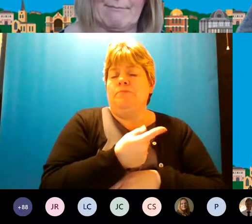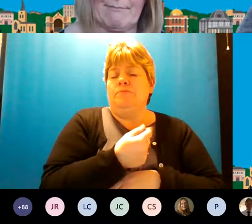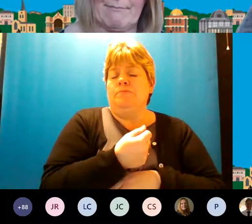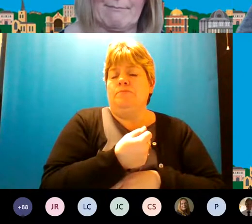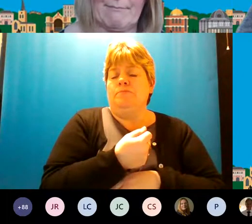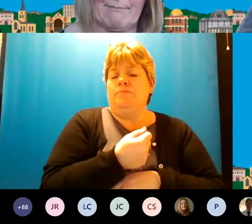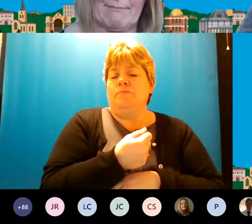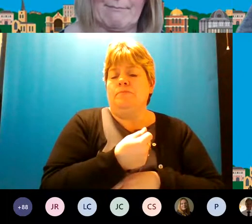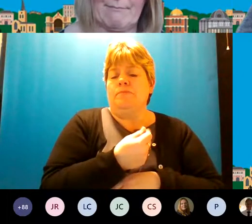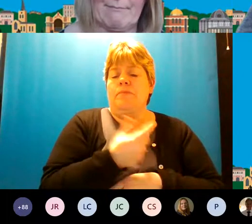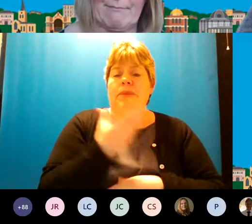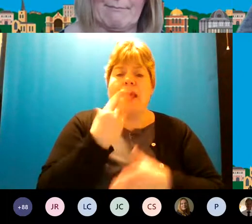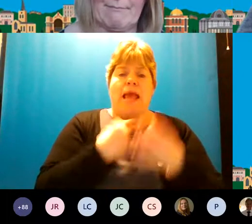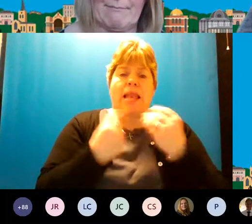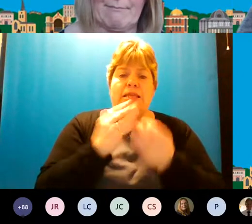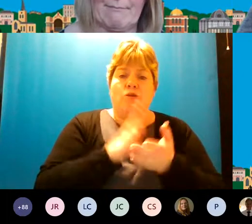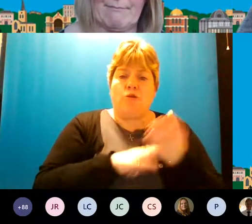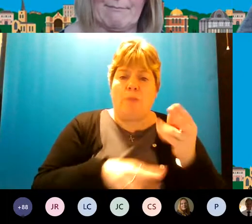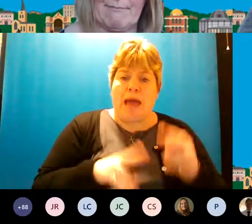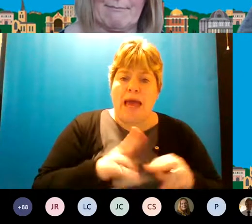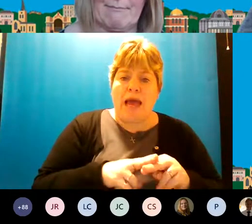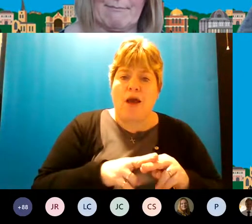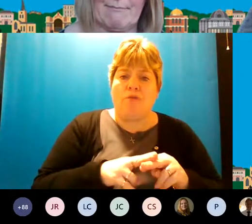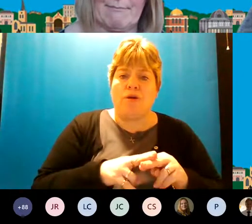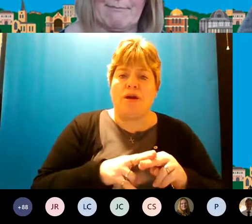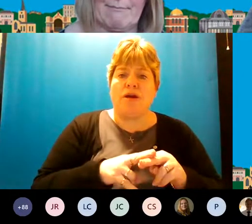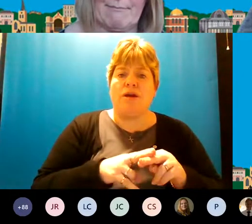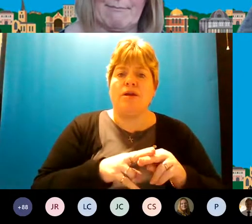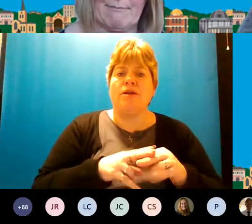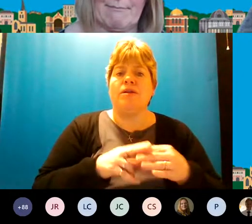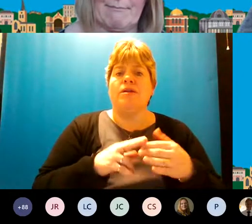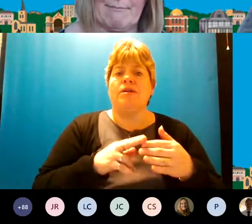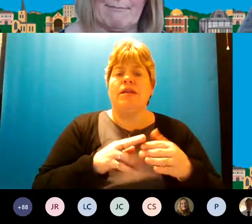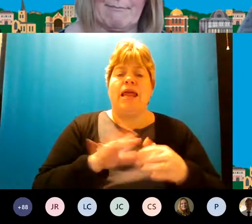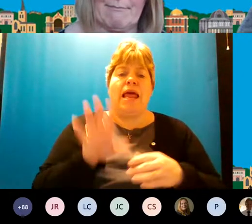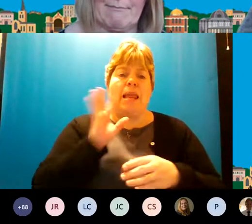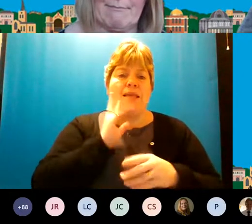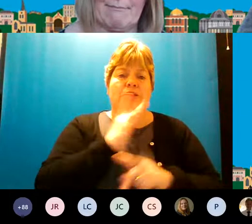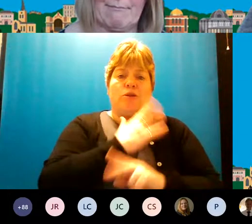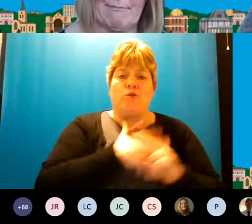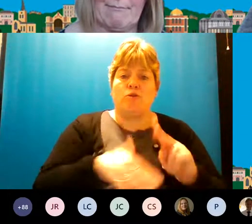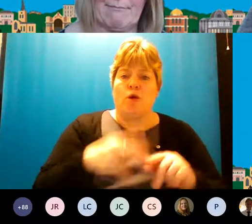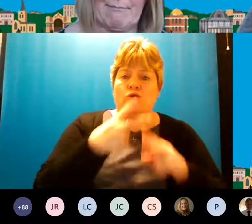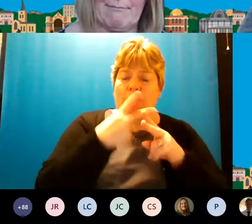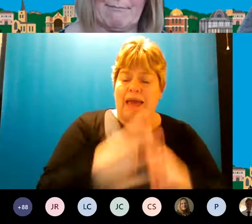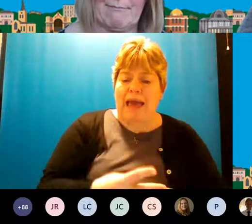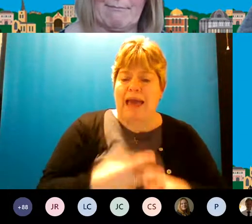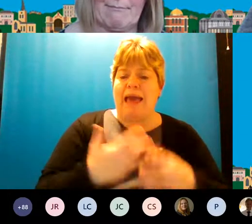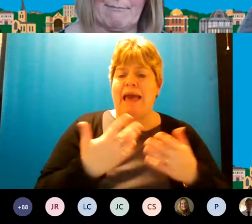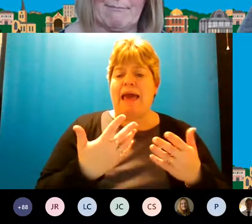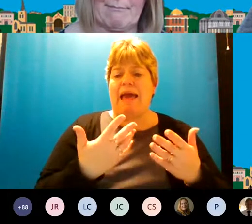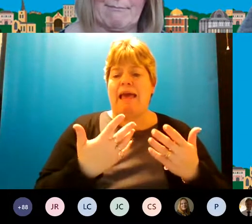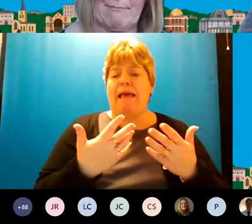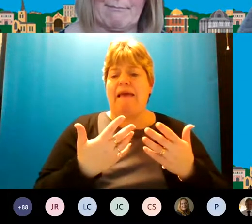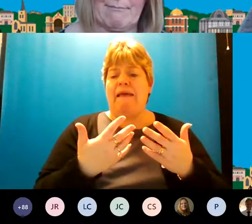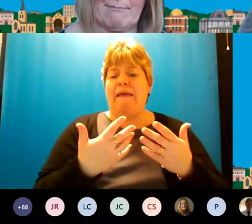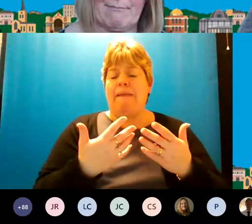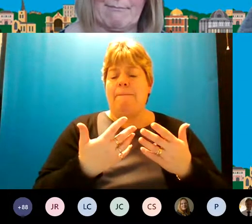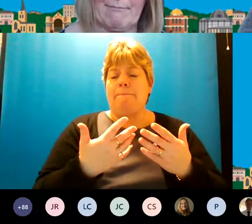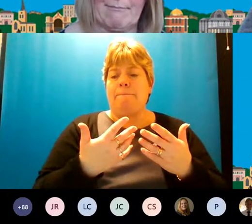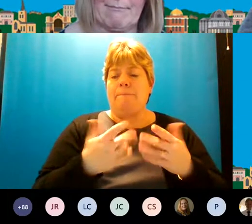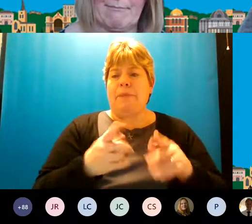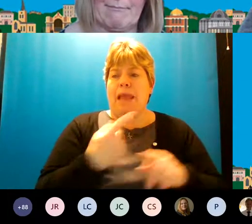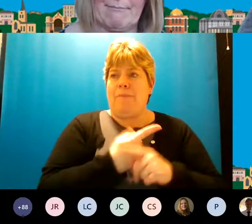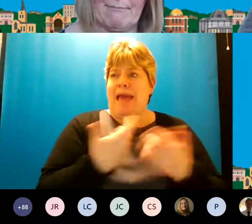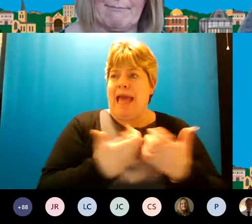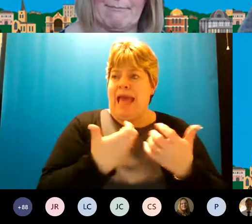um to parents and listening to some of our social care particularly um and the pediatric units with about how